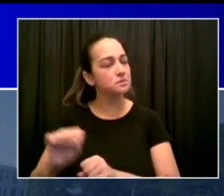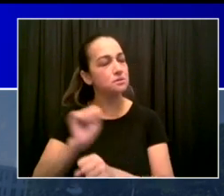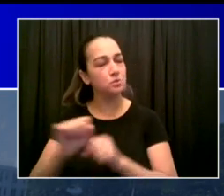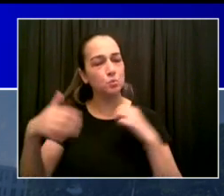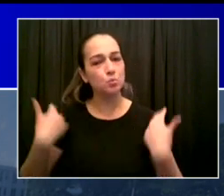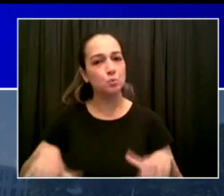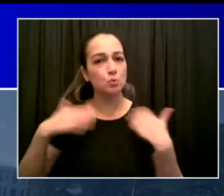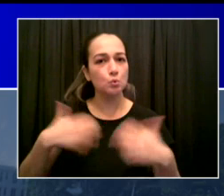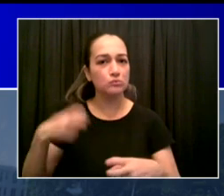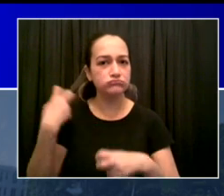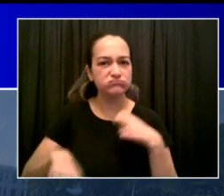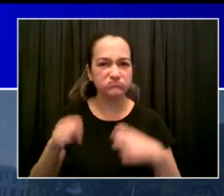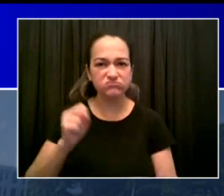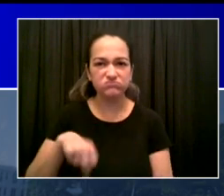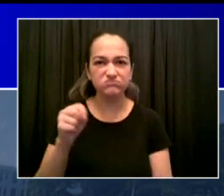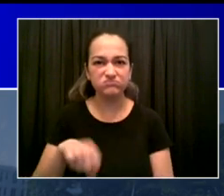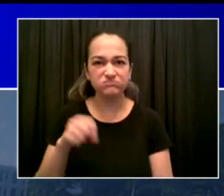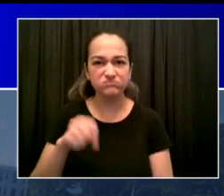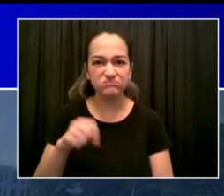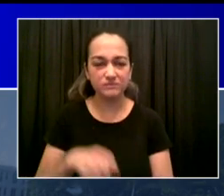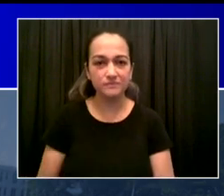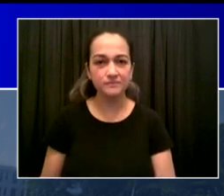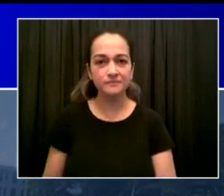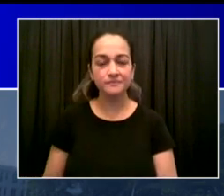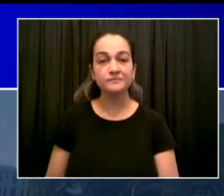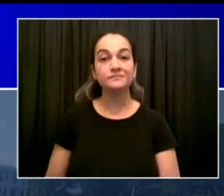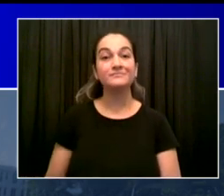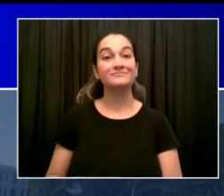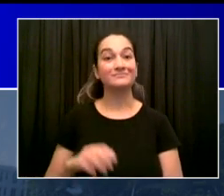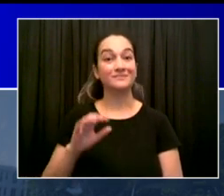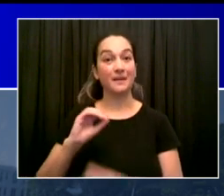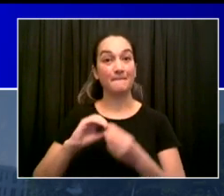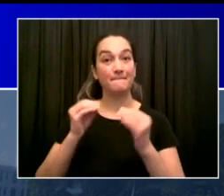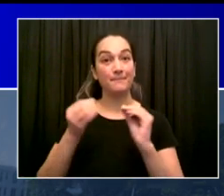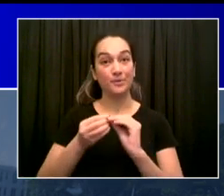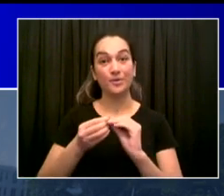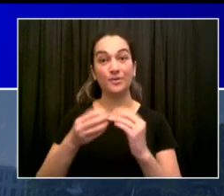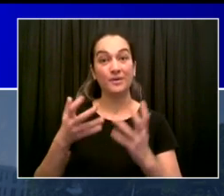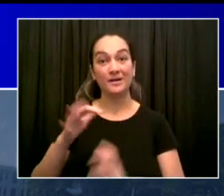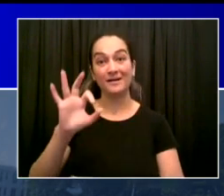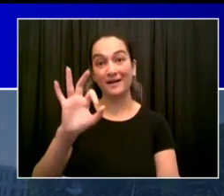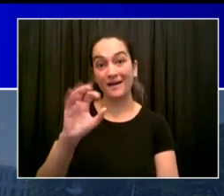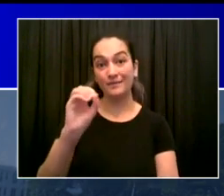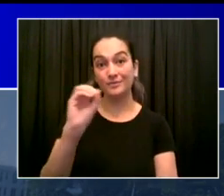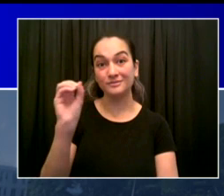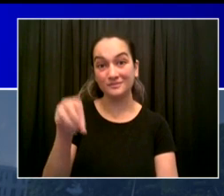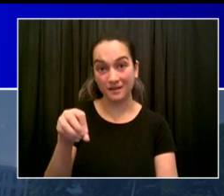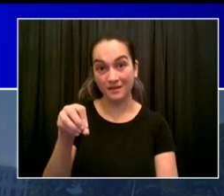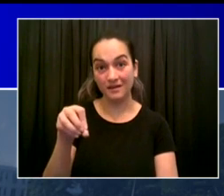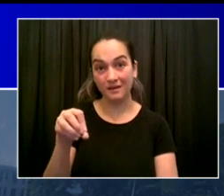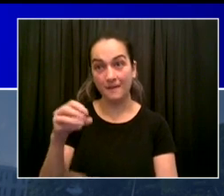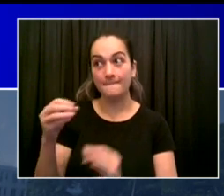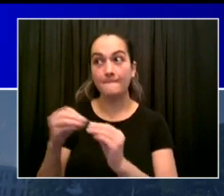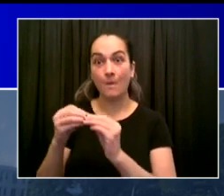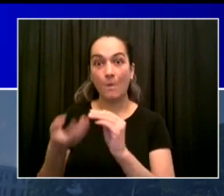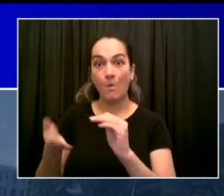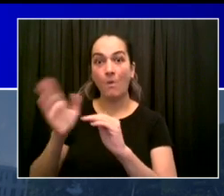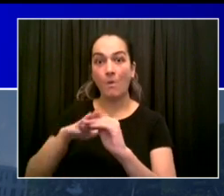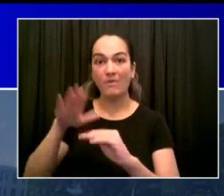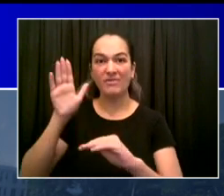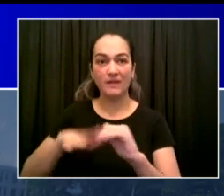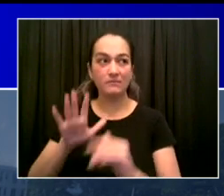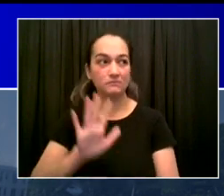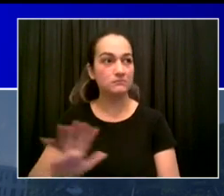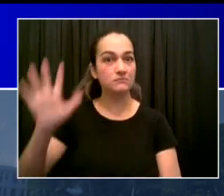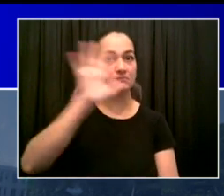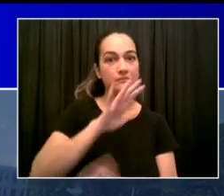of New Yorkers over 12 have received at least one dose, 60 percent. And we're not going to stop there.